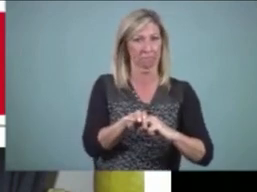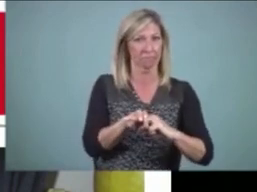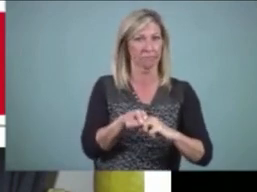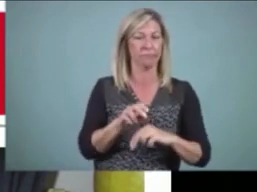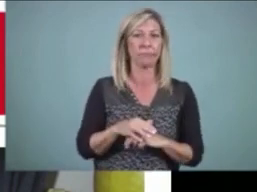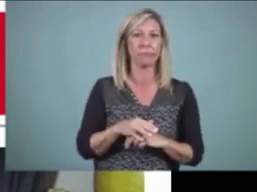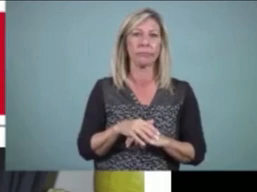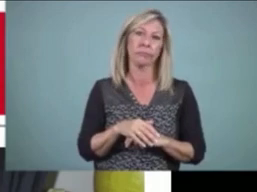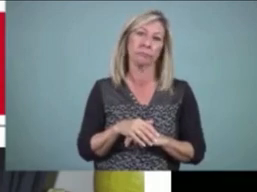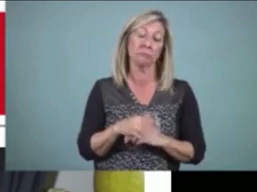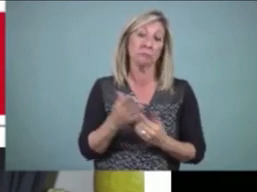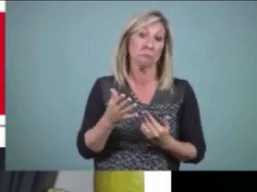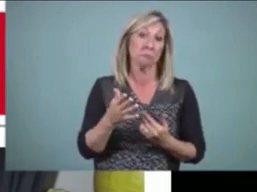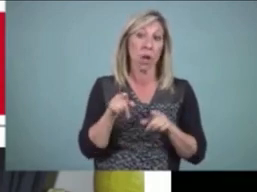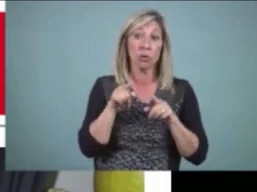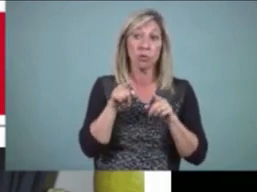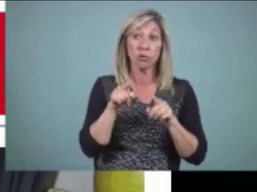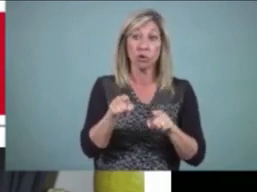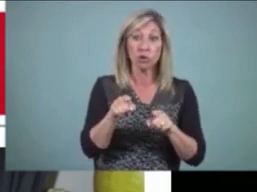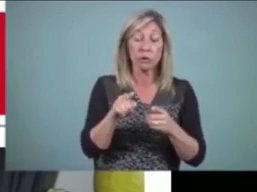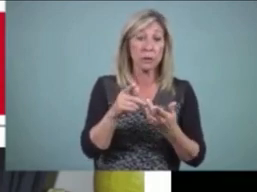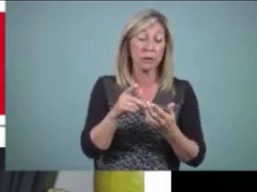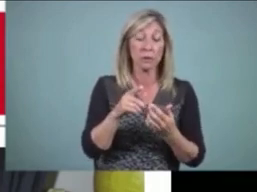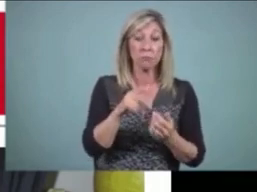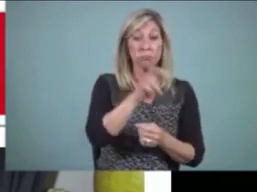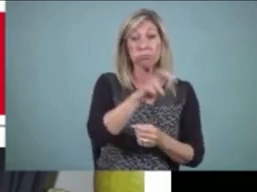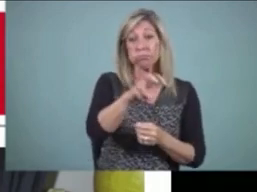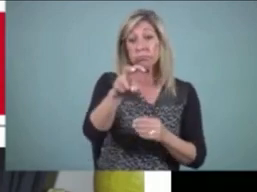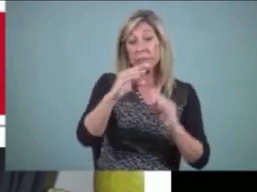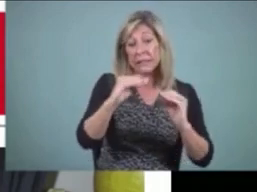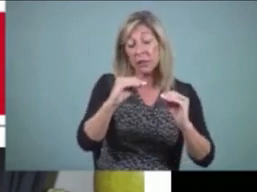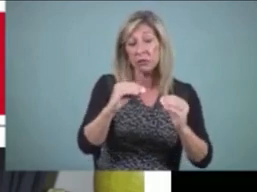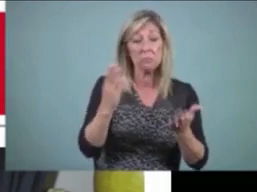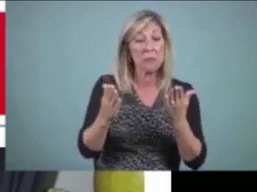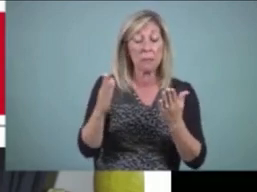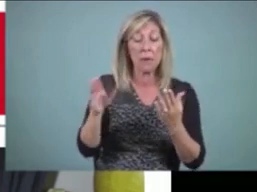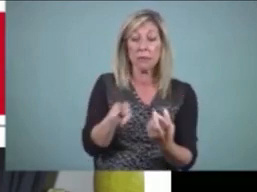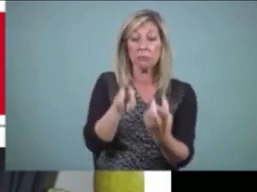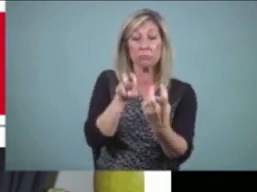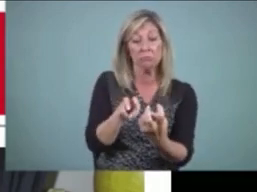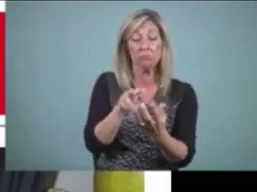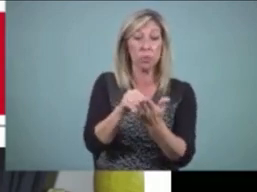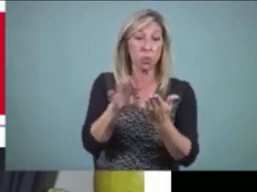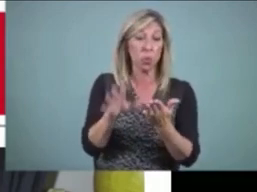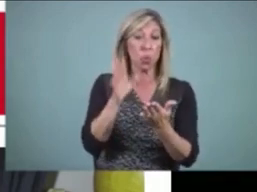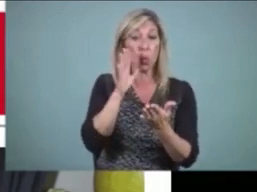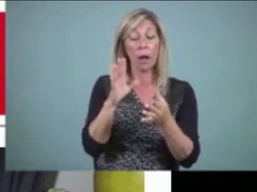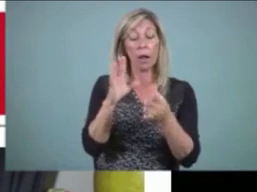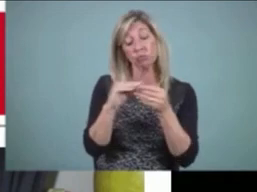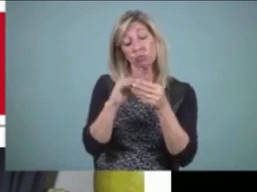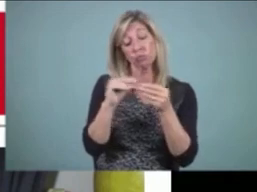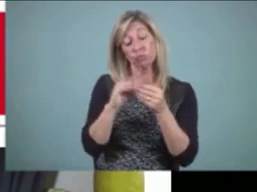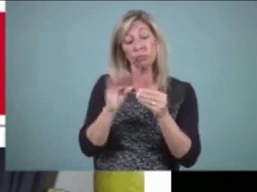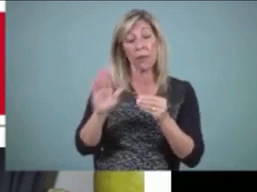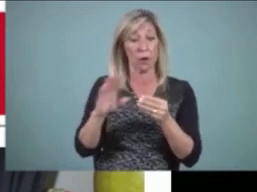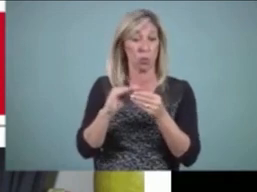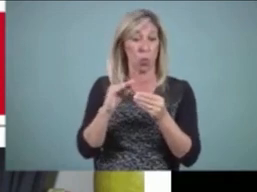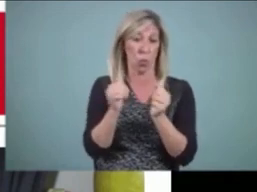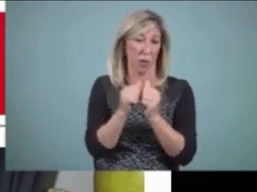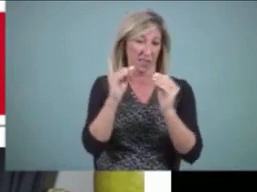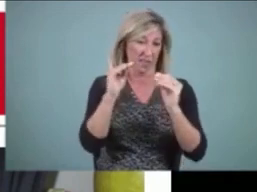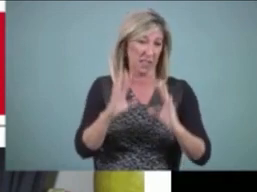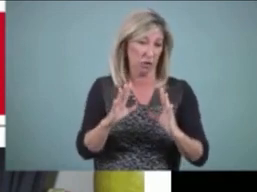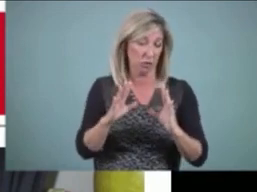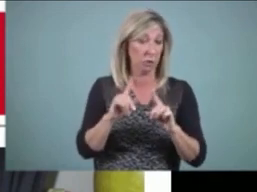chair might just be the student reading the piece to the teacher. But author's chair is a place for two reasons.